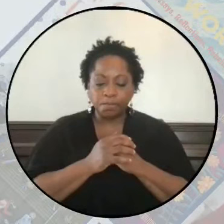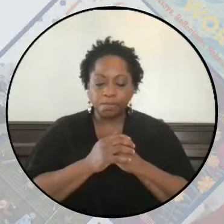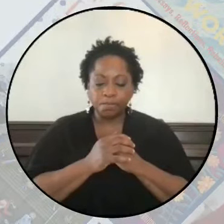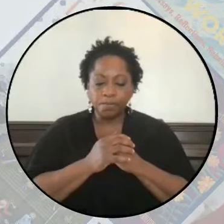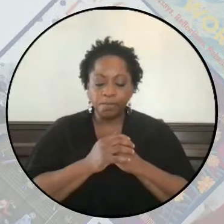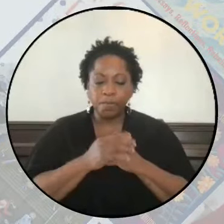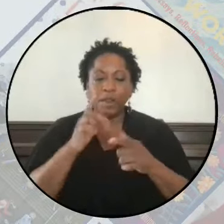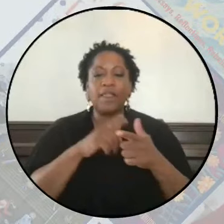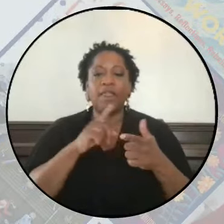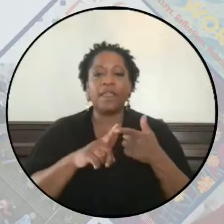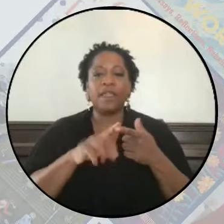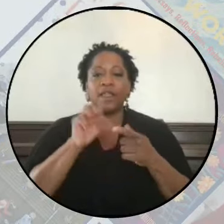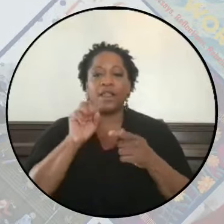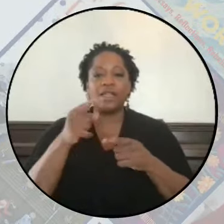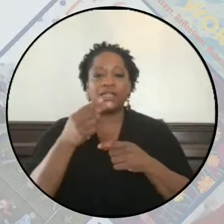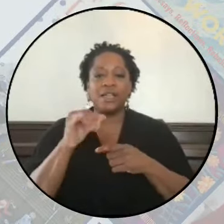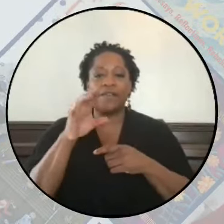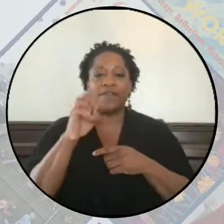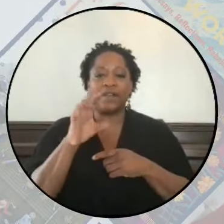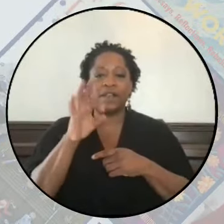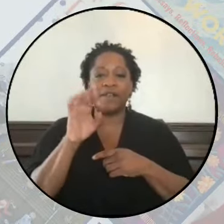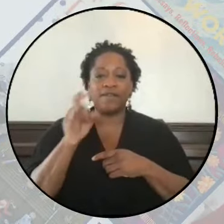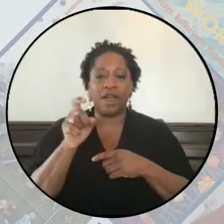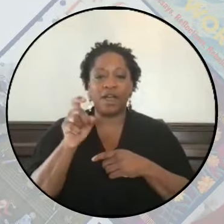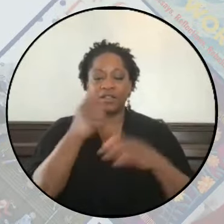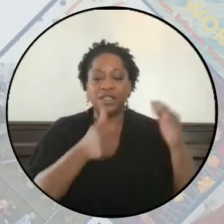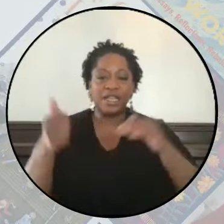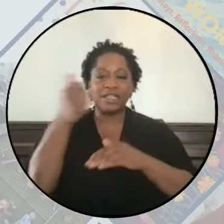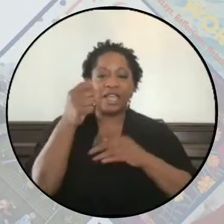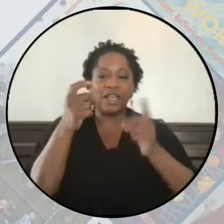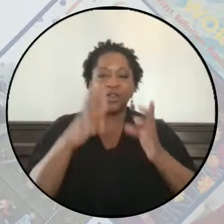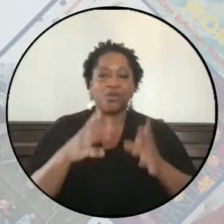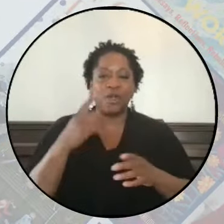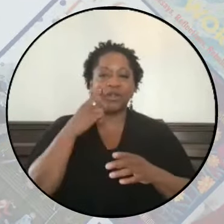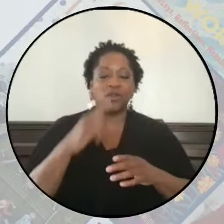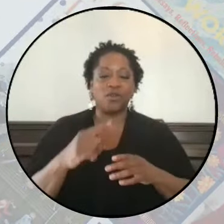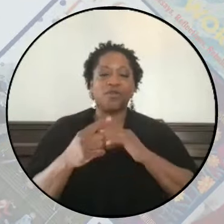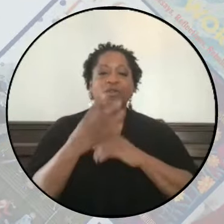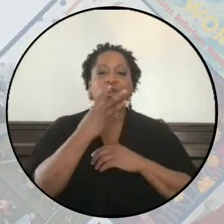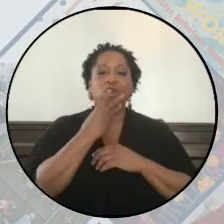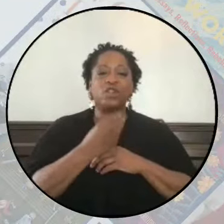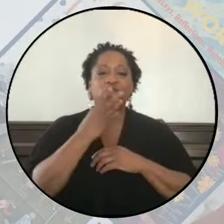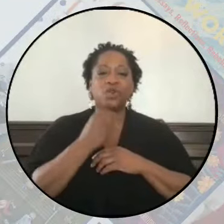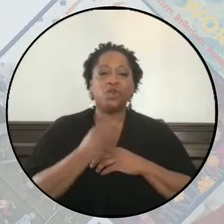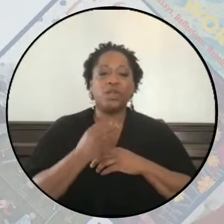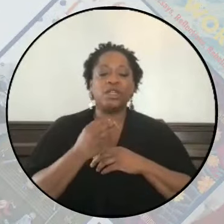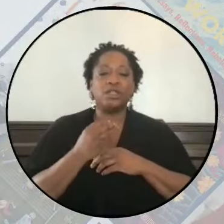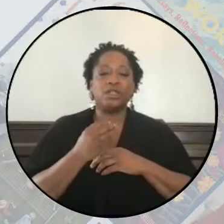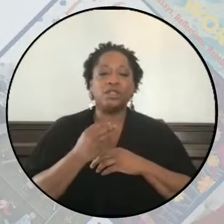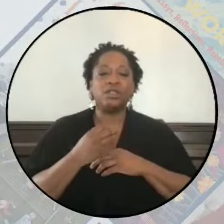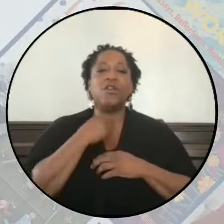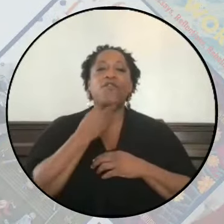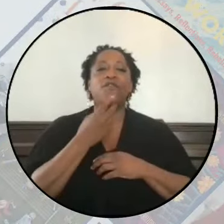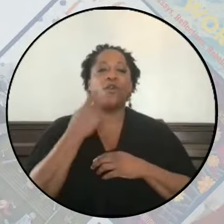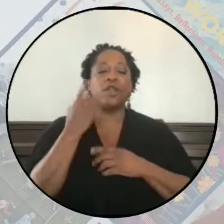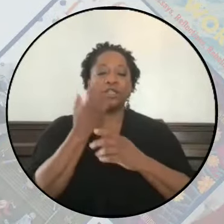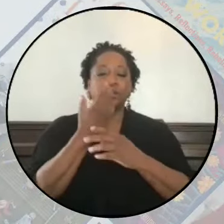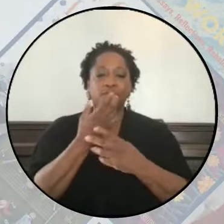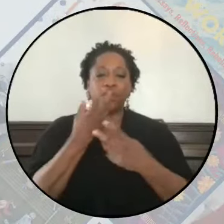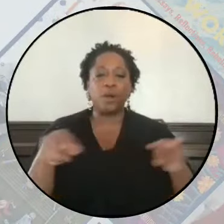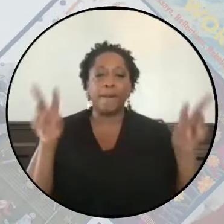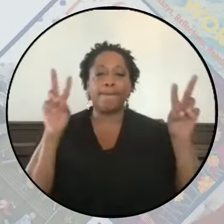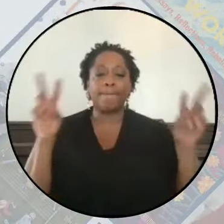We then have Stephanie Fox, who is the executive director of Jewish Voice for Peace, a grassroots membership